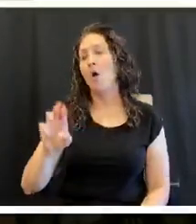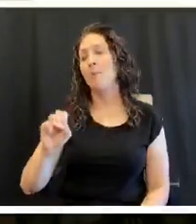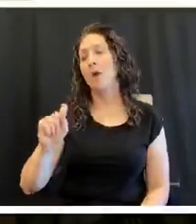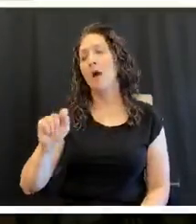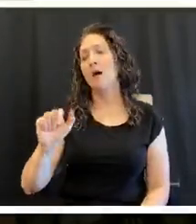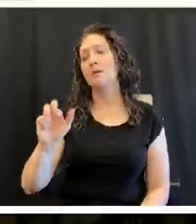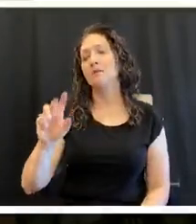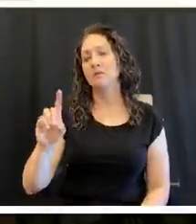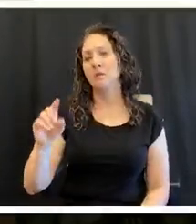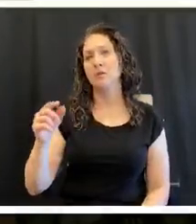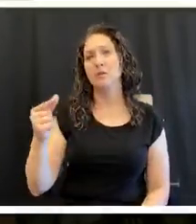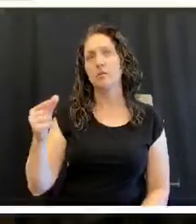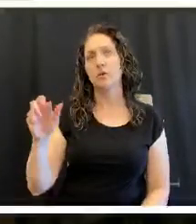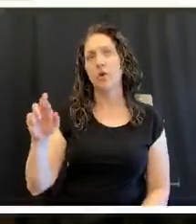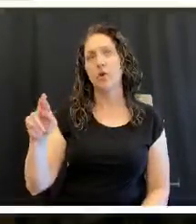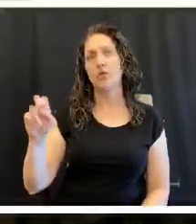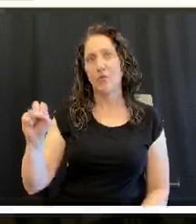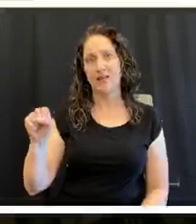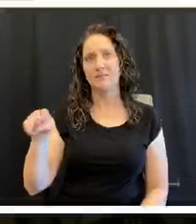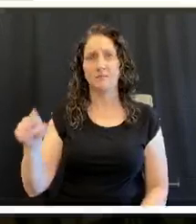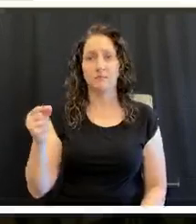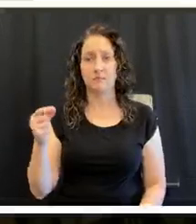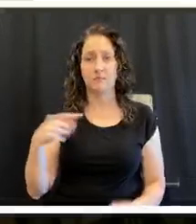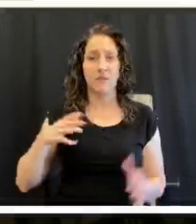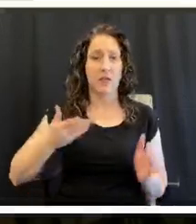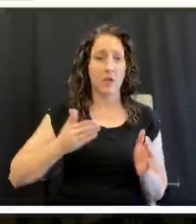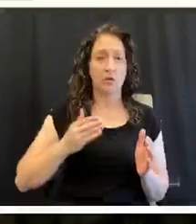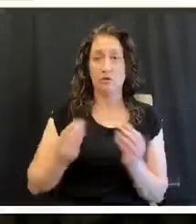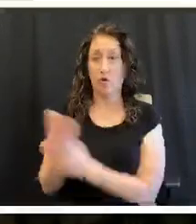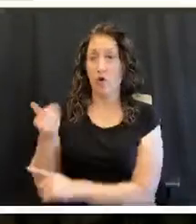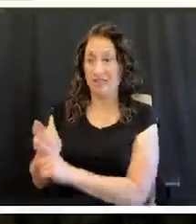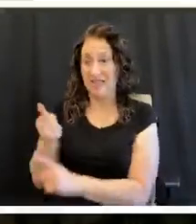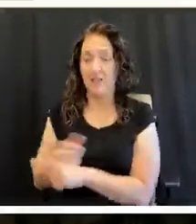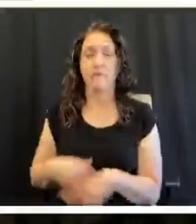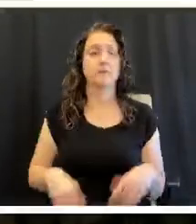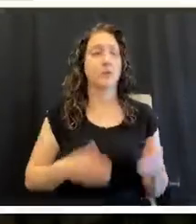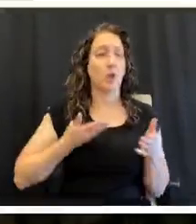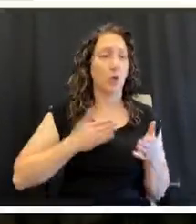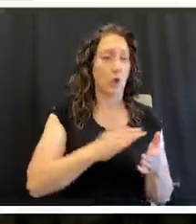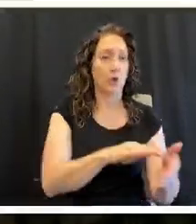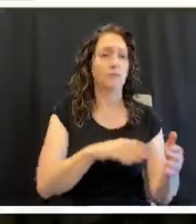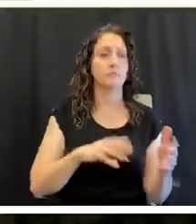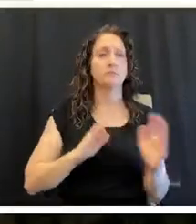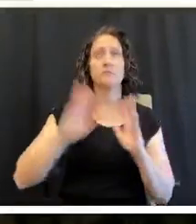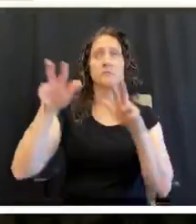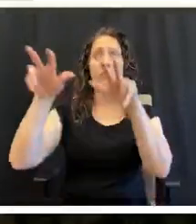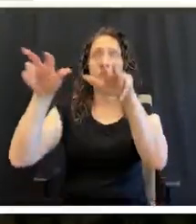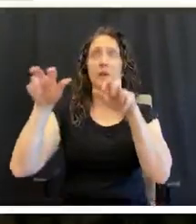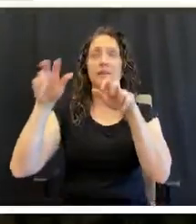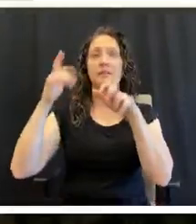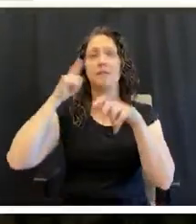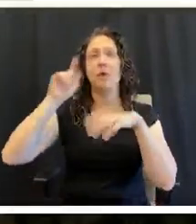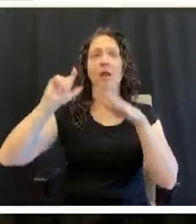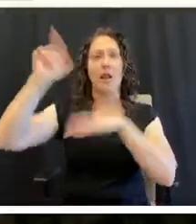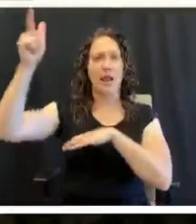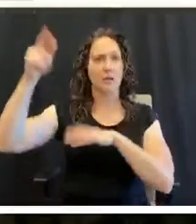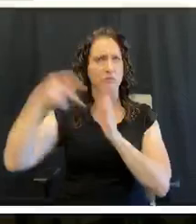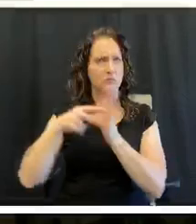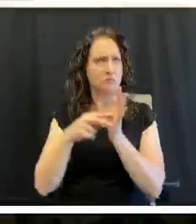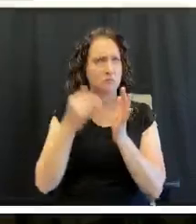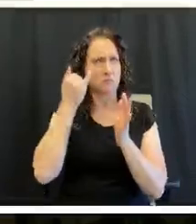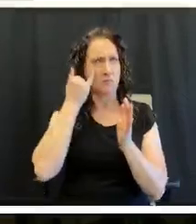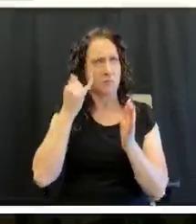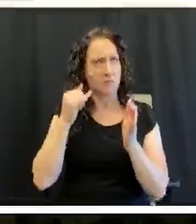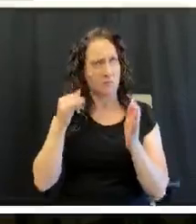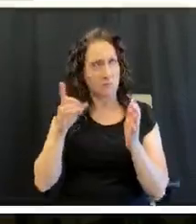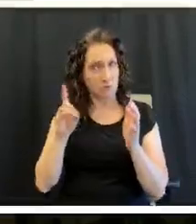cooked them, and then would freeze them and have them for the winter. When you do something like that, do you have to add water, a little bit of water